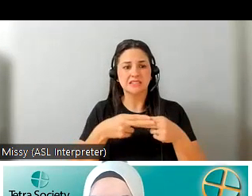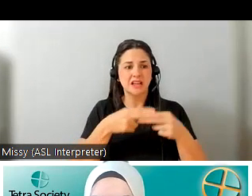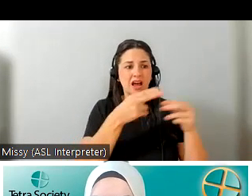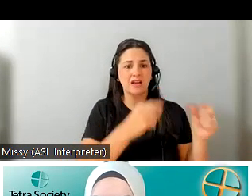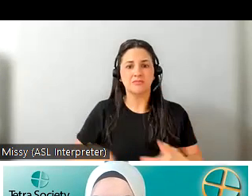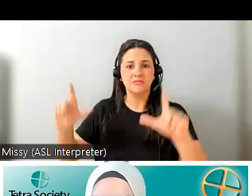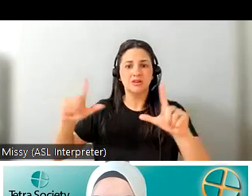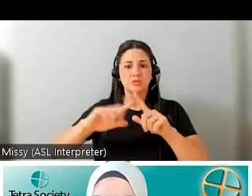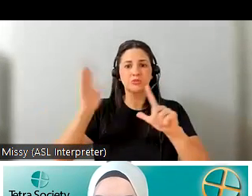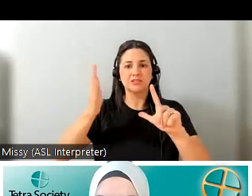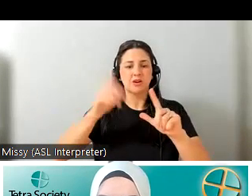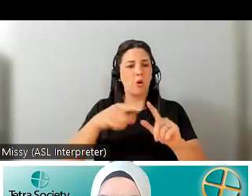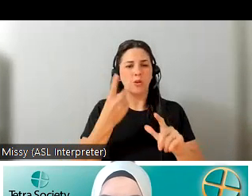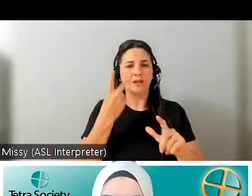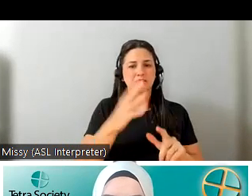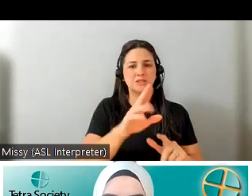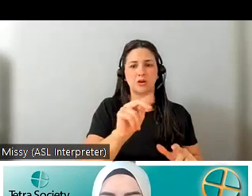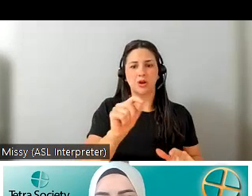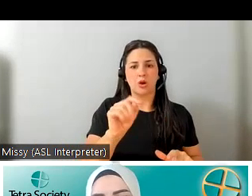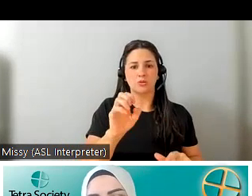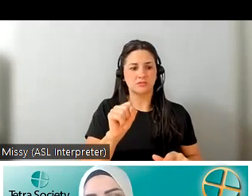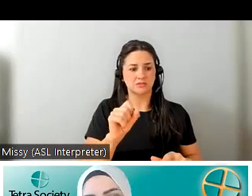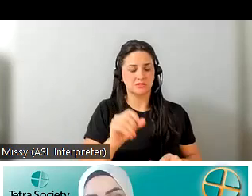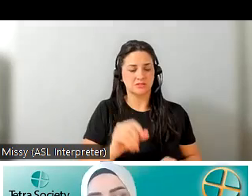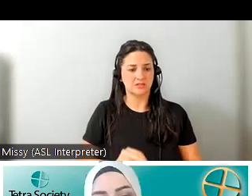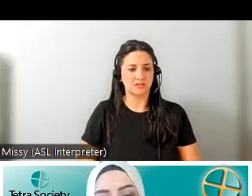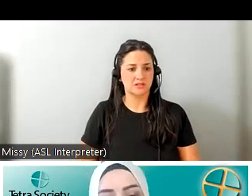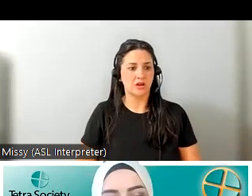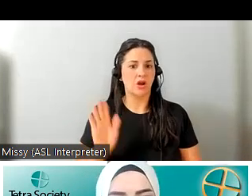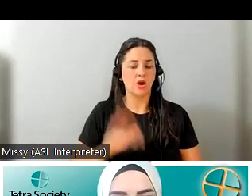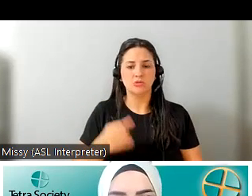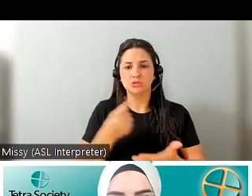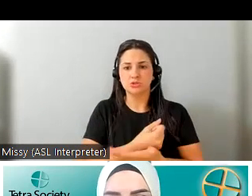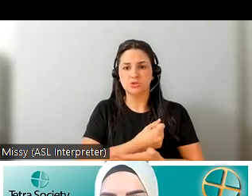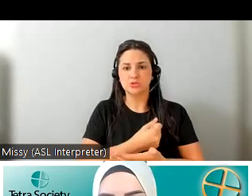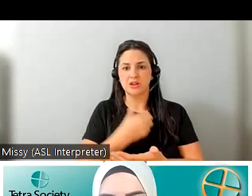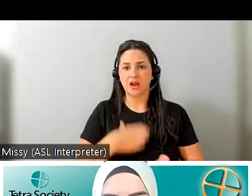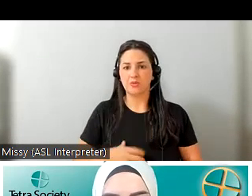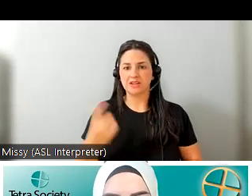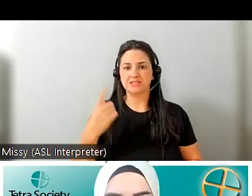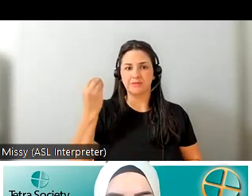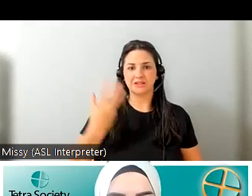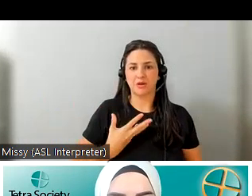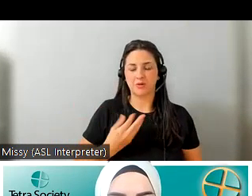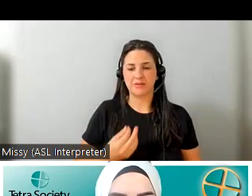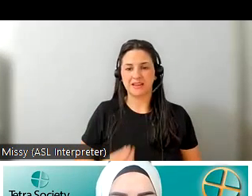view i'm sorry we're just seeing your notes um oh shoot i wish if someone had mentioned that earlier